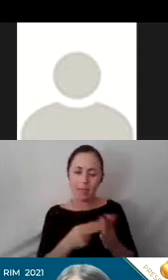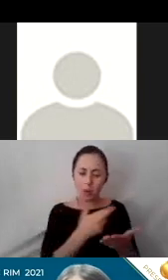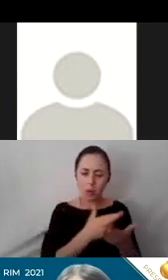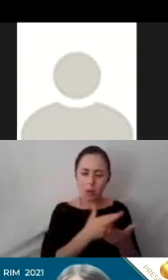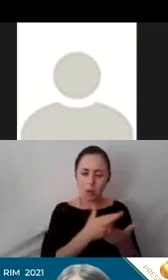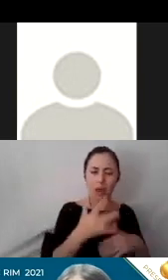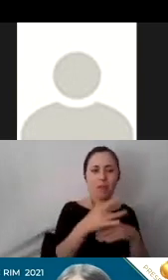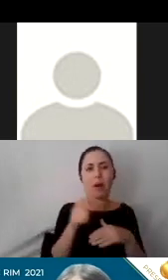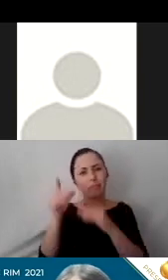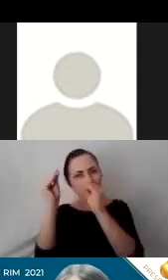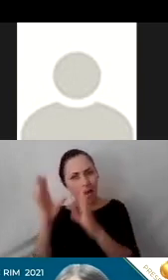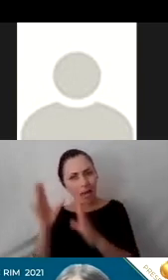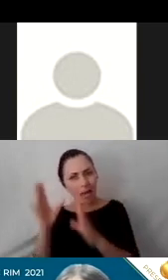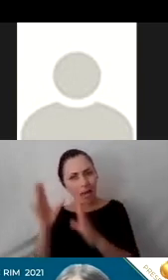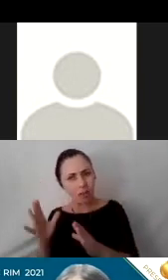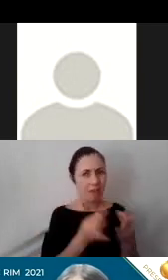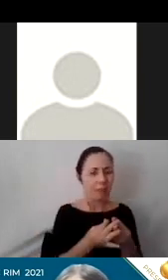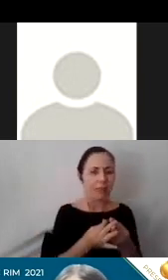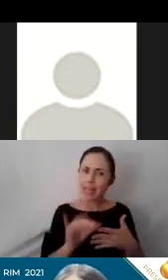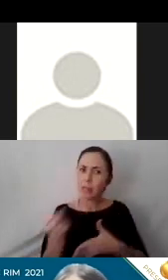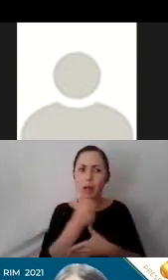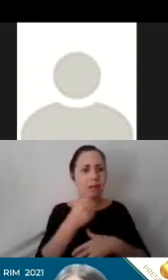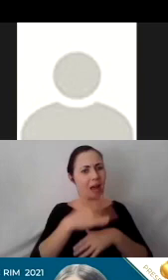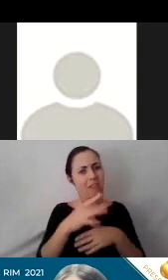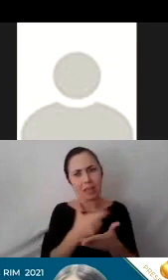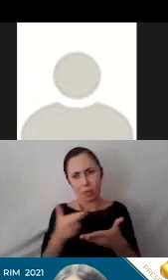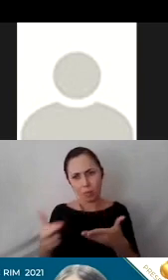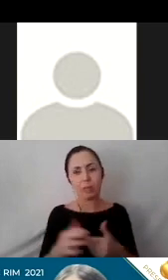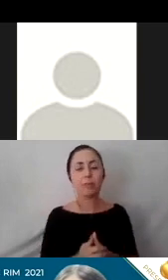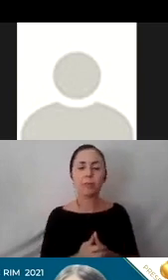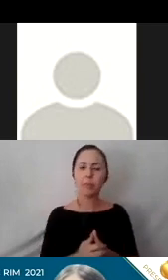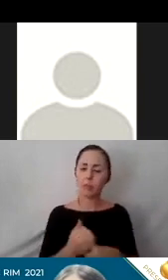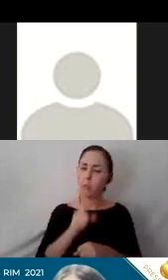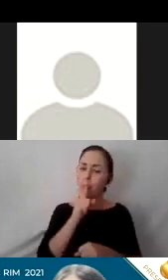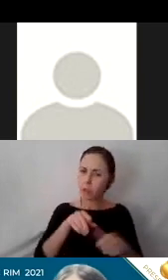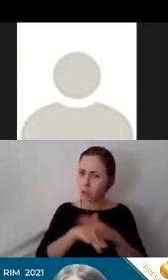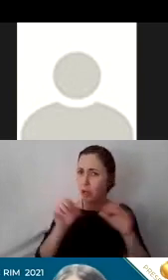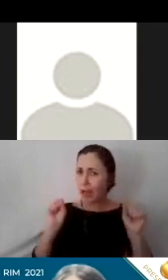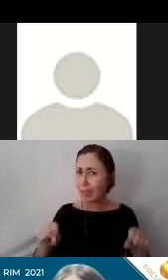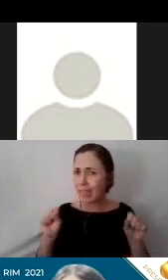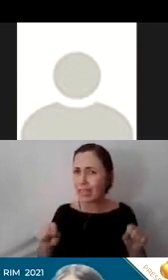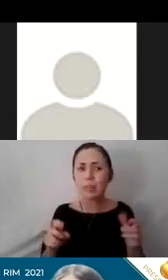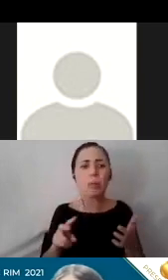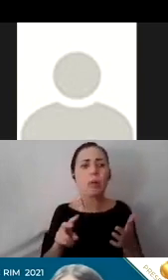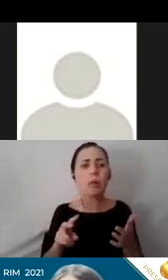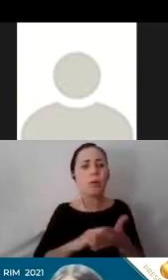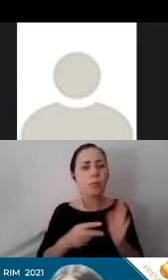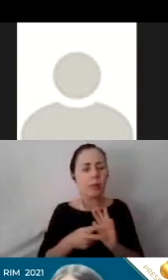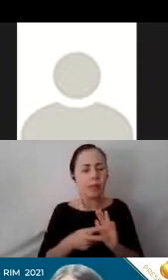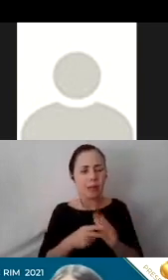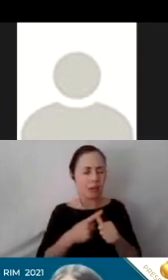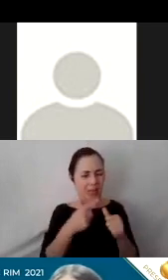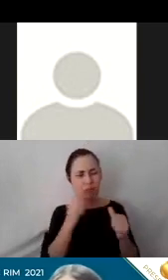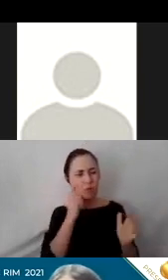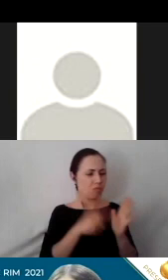families in the community is a top priority. To ensure accessibility, it is important to identify potential challenges